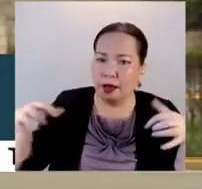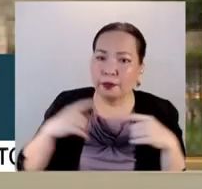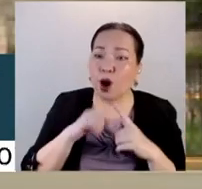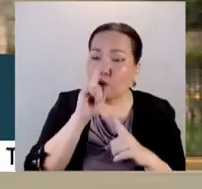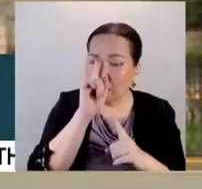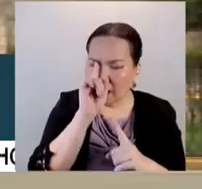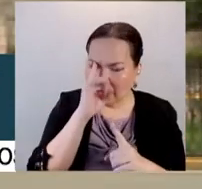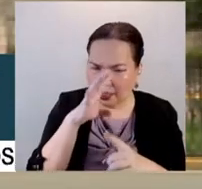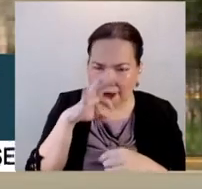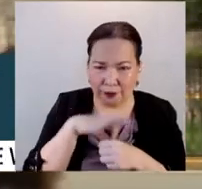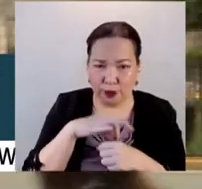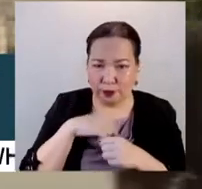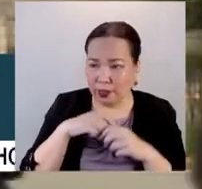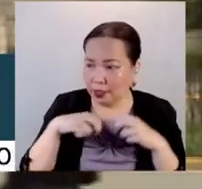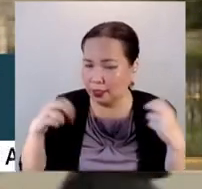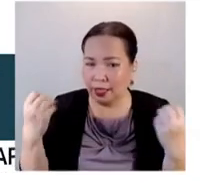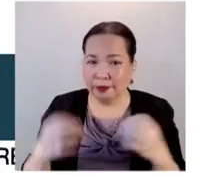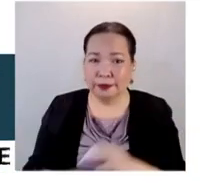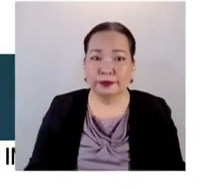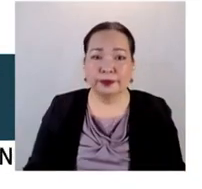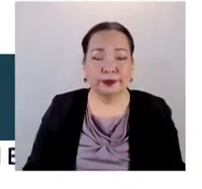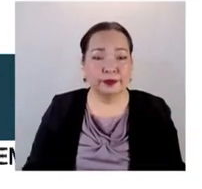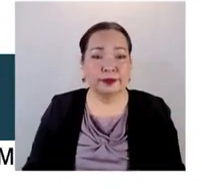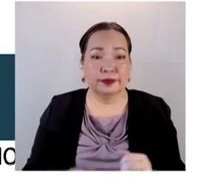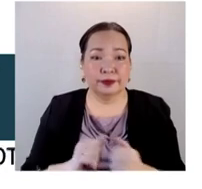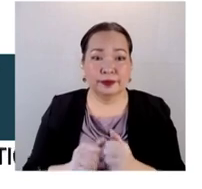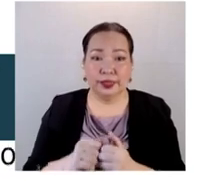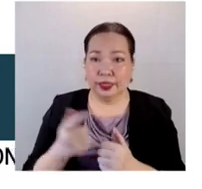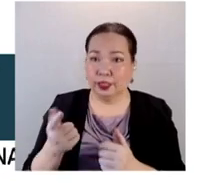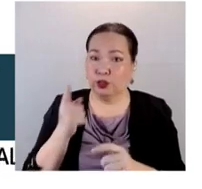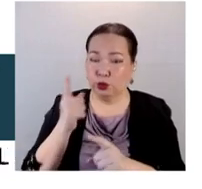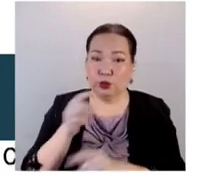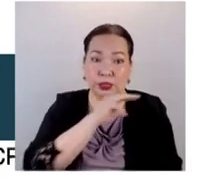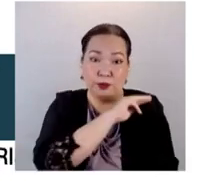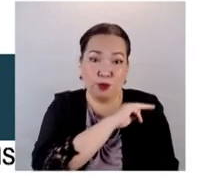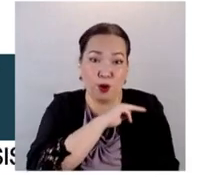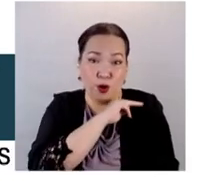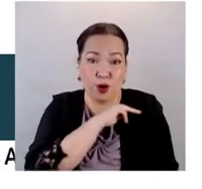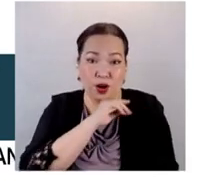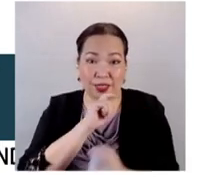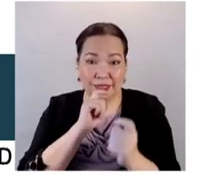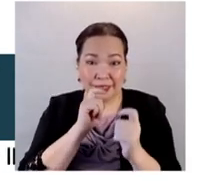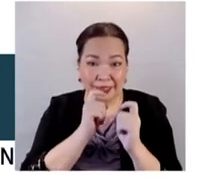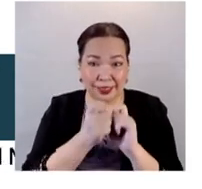vote. And is that your way of saying that moral reform is needed in the Kamalai, Chairman?